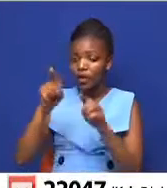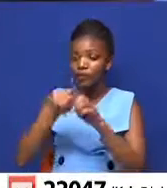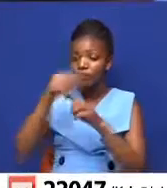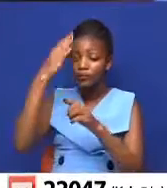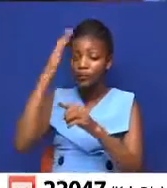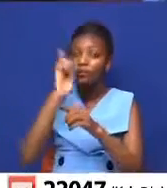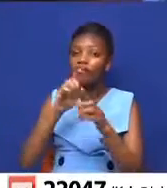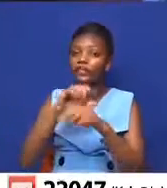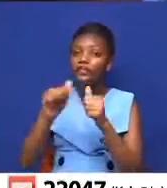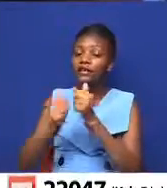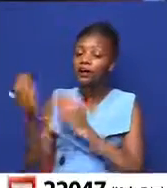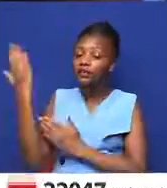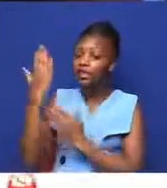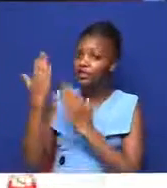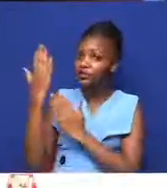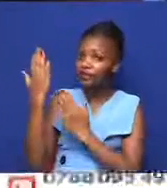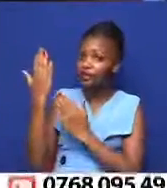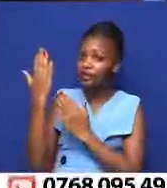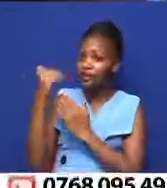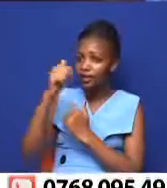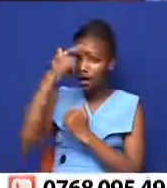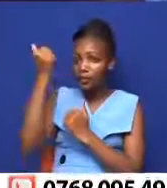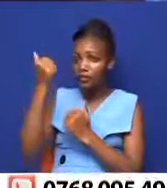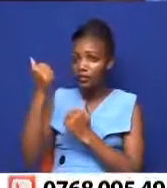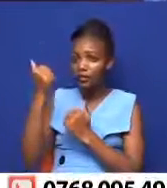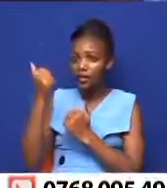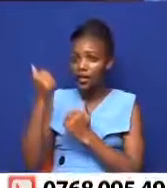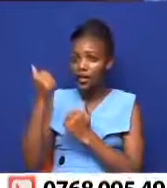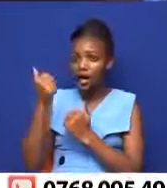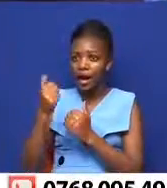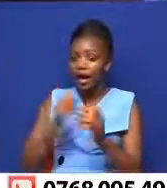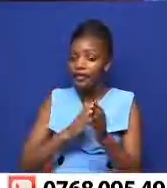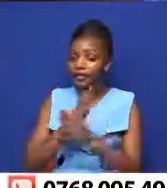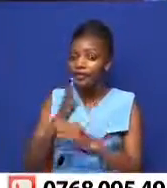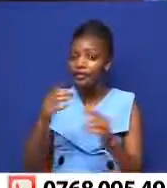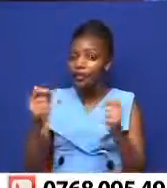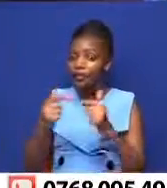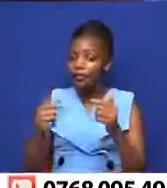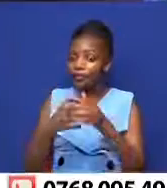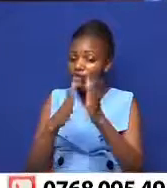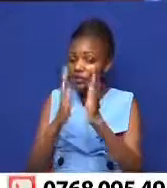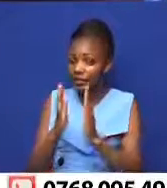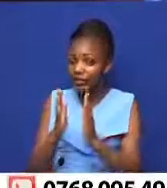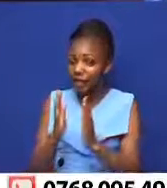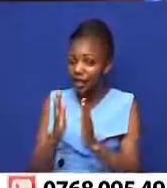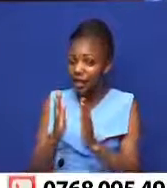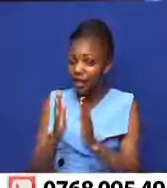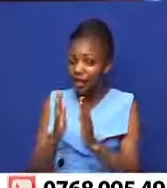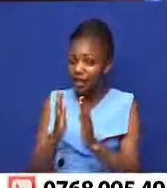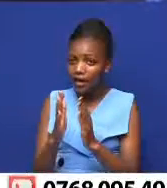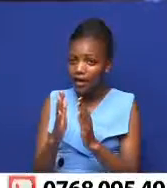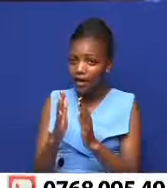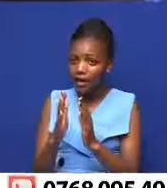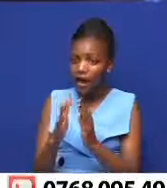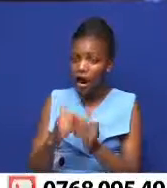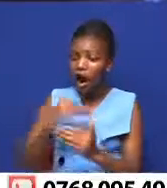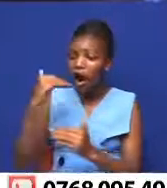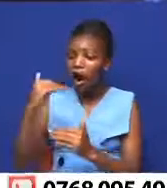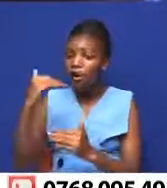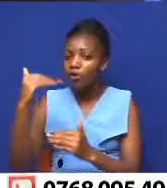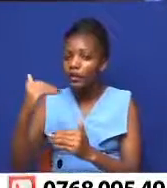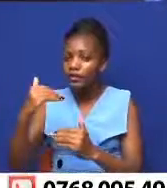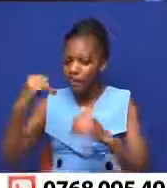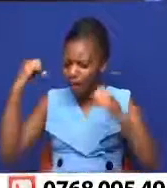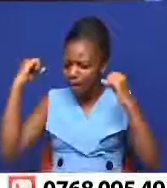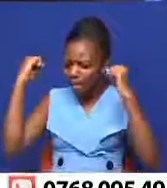of how it was coming. Because now the opposition, the main opposition leader currently is Agato Rasa. And he has been contesting for the